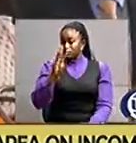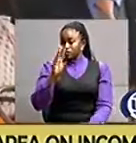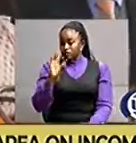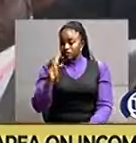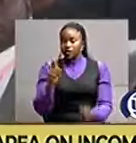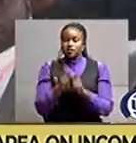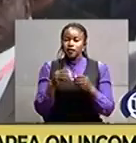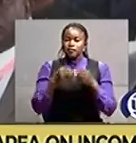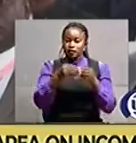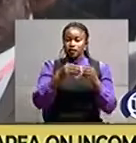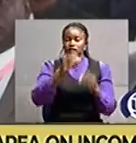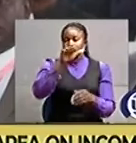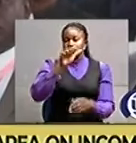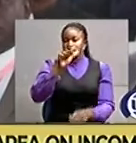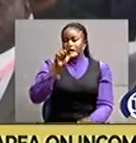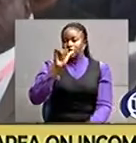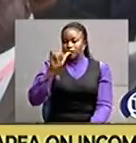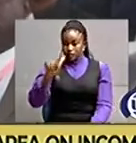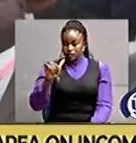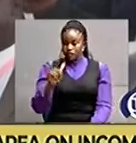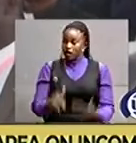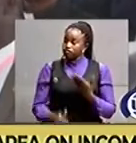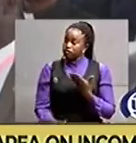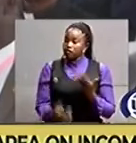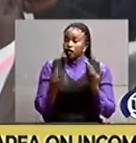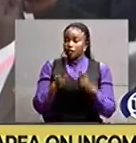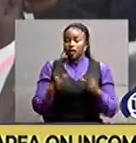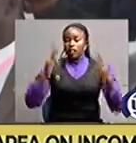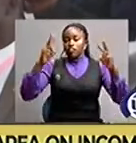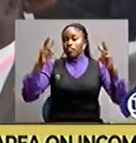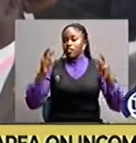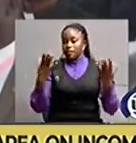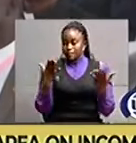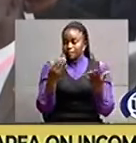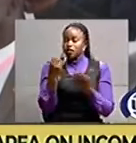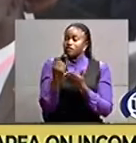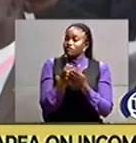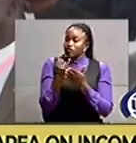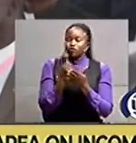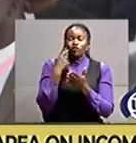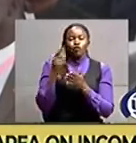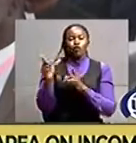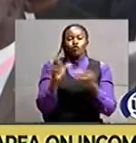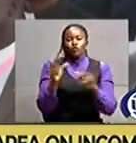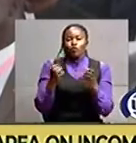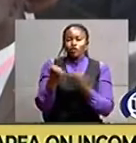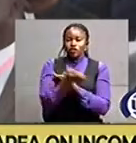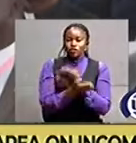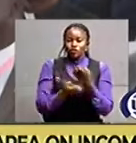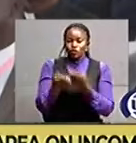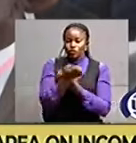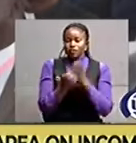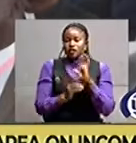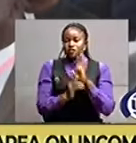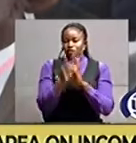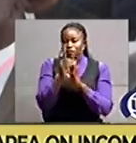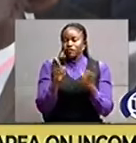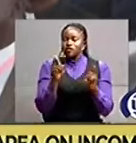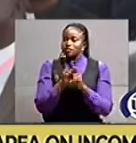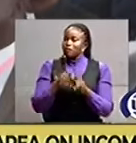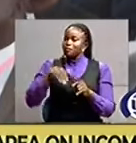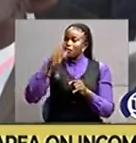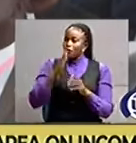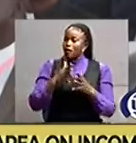by general salim saleh was held under the theme investment for local economic development and its major